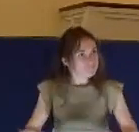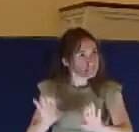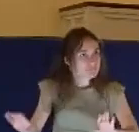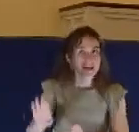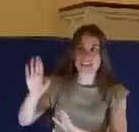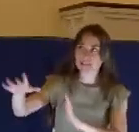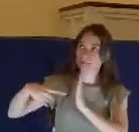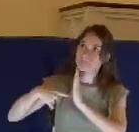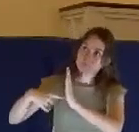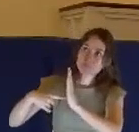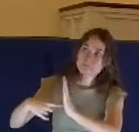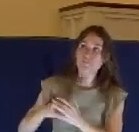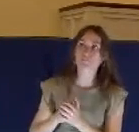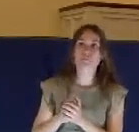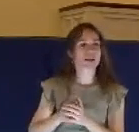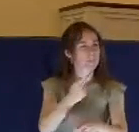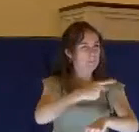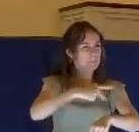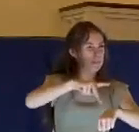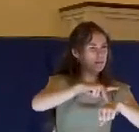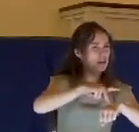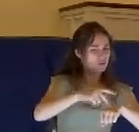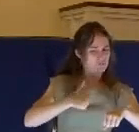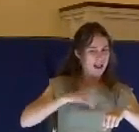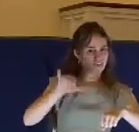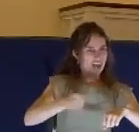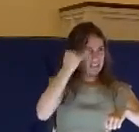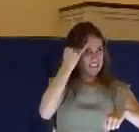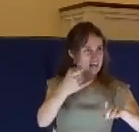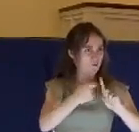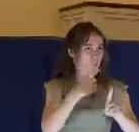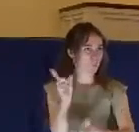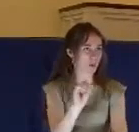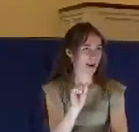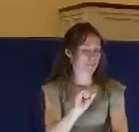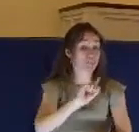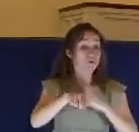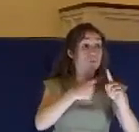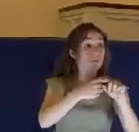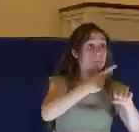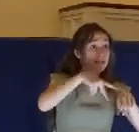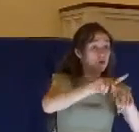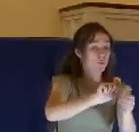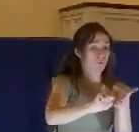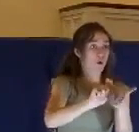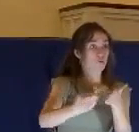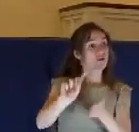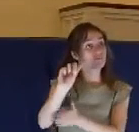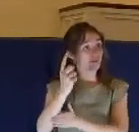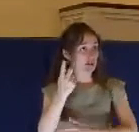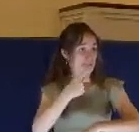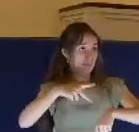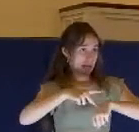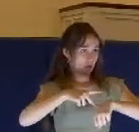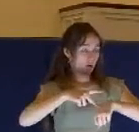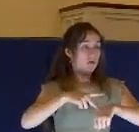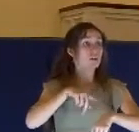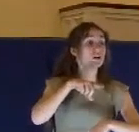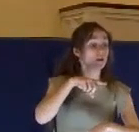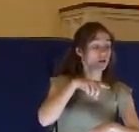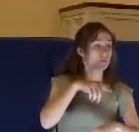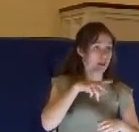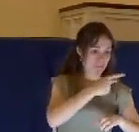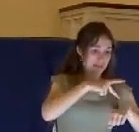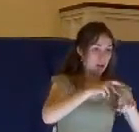Now, where did Peter get that idea? Well, Peter, when he wrote this letter, 1 Peter, was writing to a group of believers that were going through